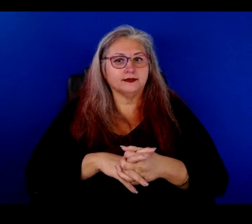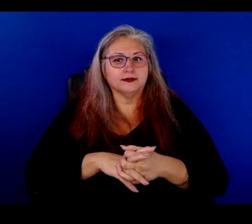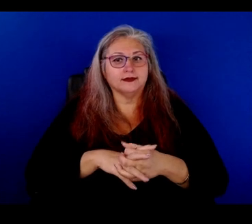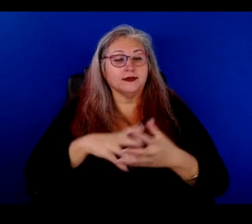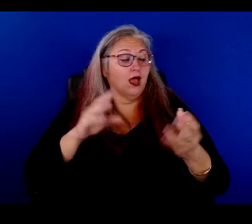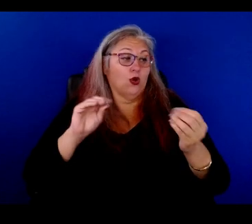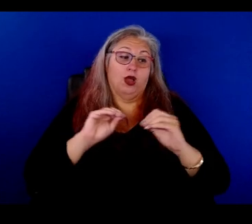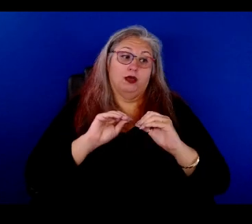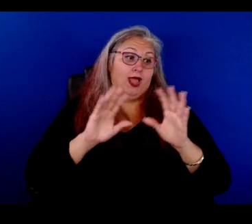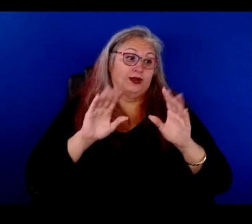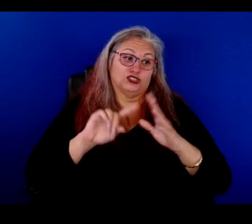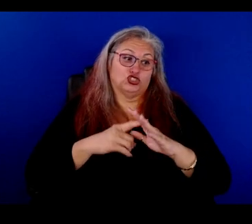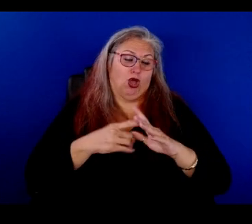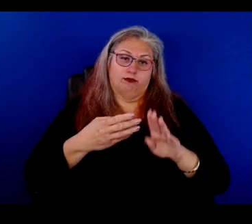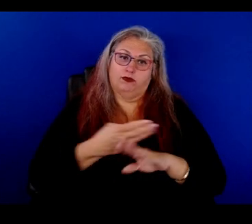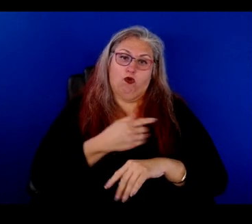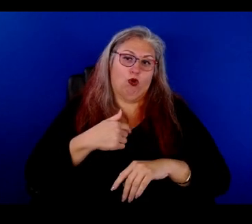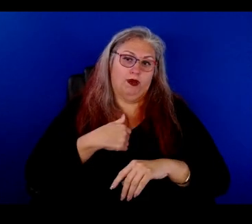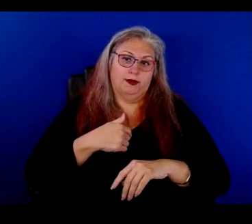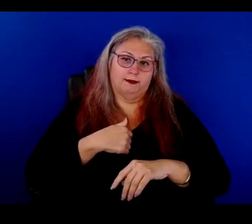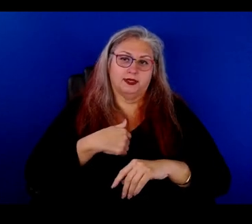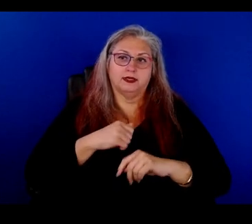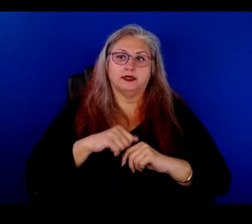evidently this started way before me. Uh,